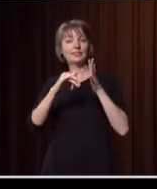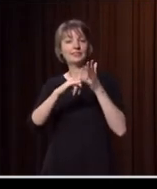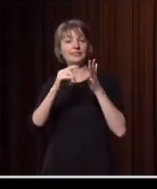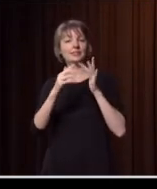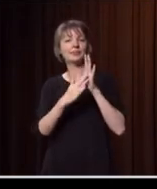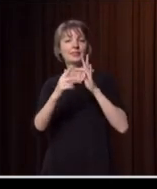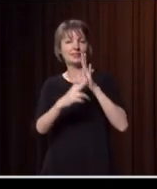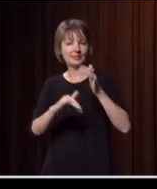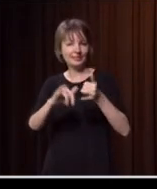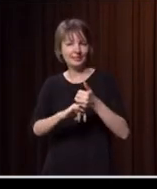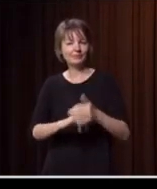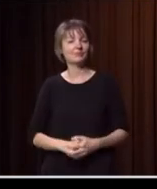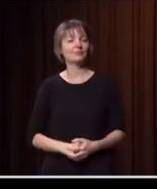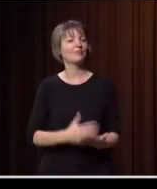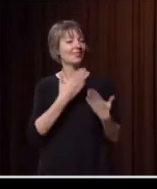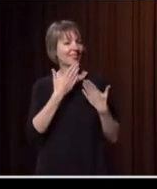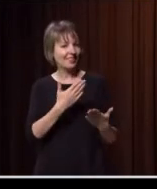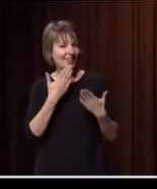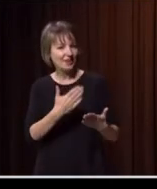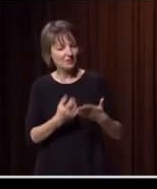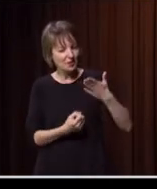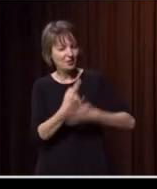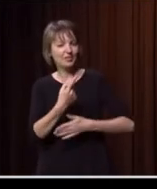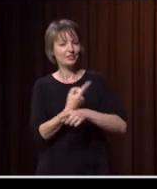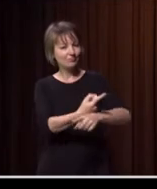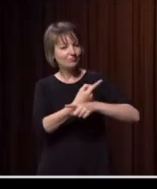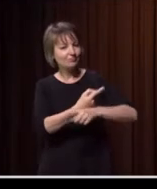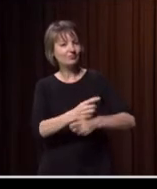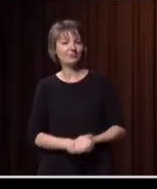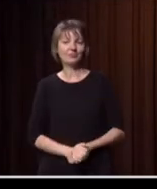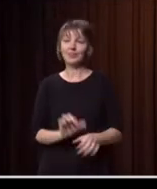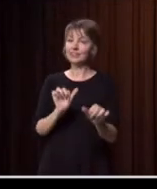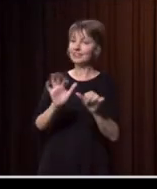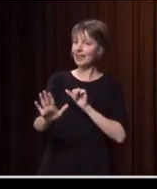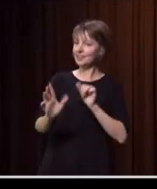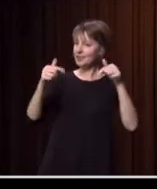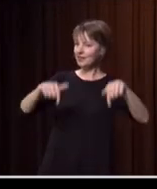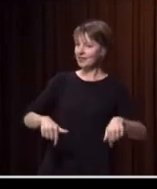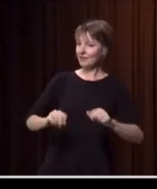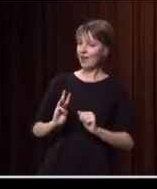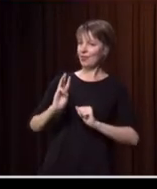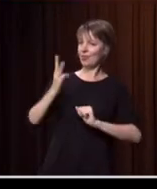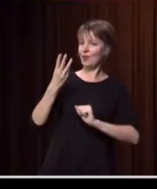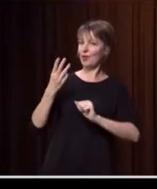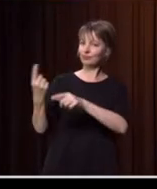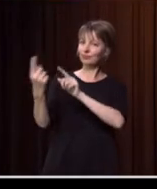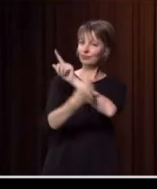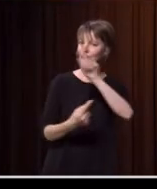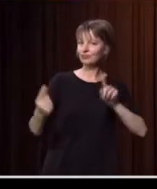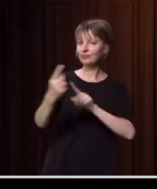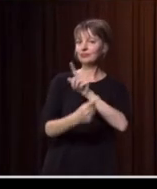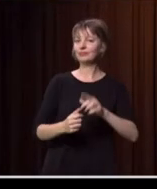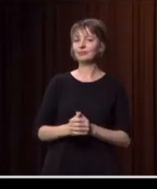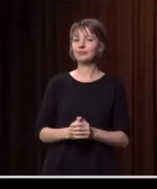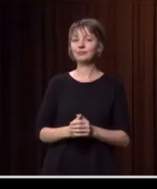to be with you. Thank you for the opportunity to have a chat. It's great that you can join us for this third and final episode Shane. In May